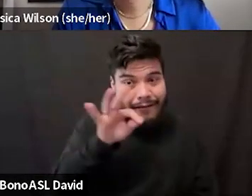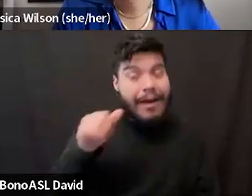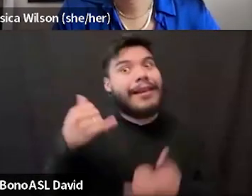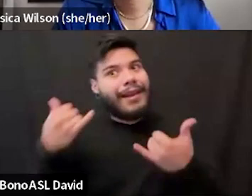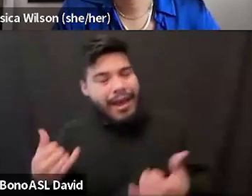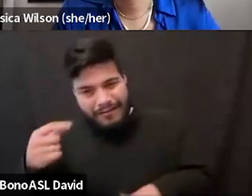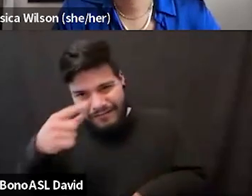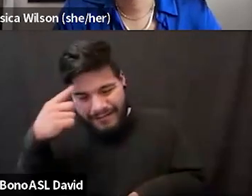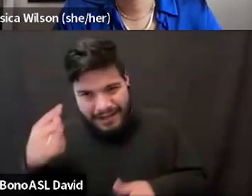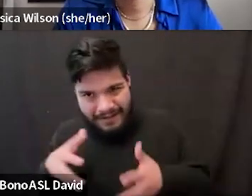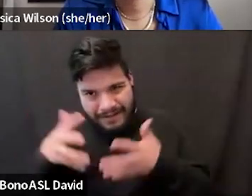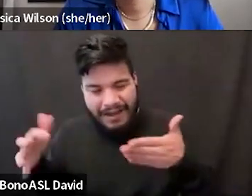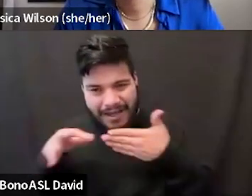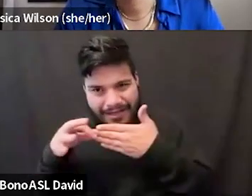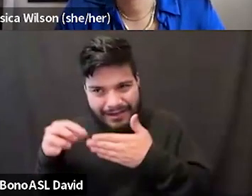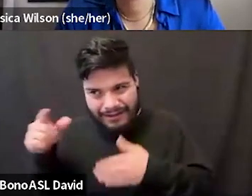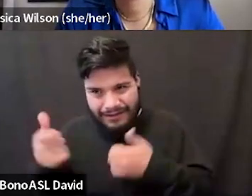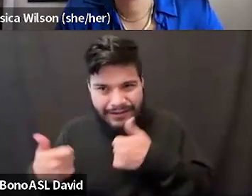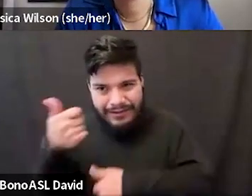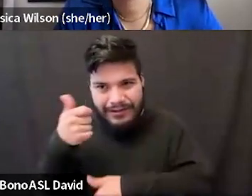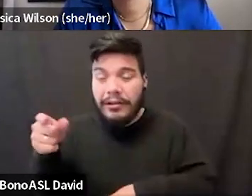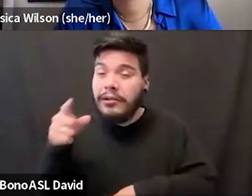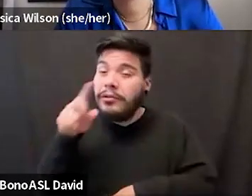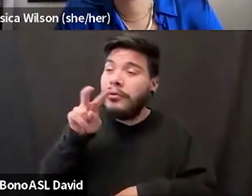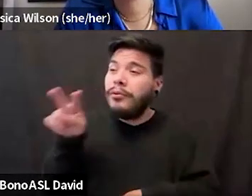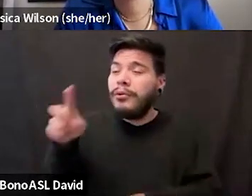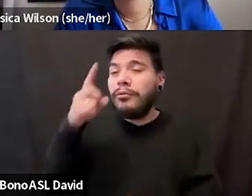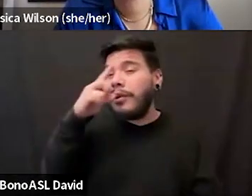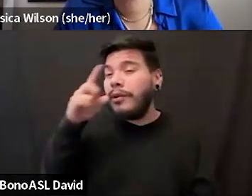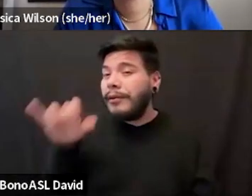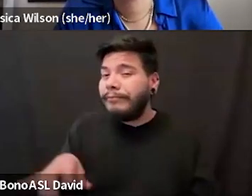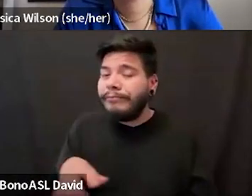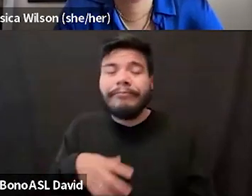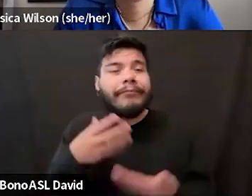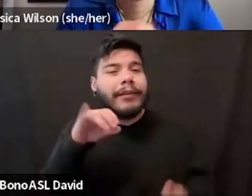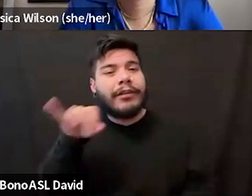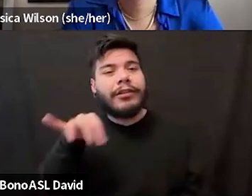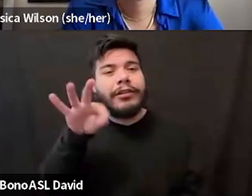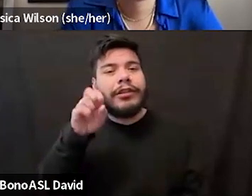um, and learn more about that framework and see what you think of it. Um, Jessica, how did we get to the book?